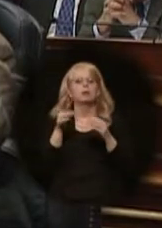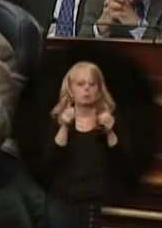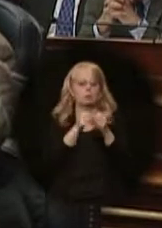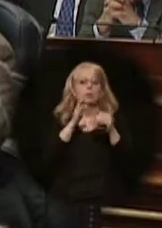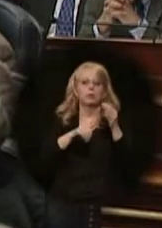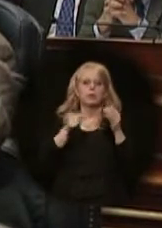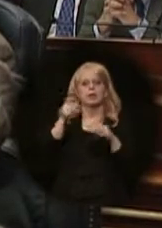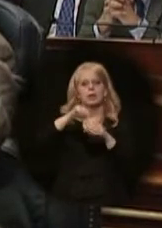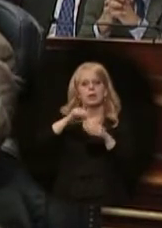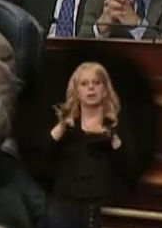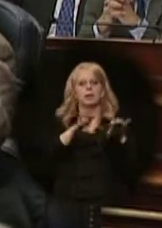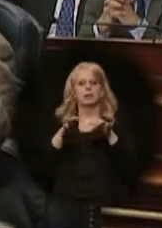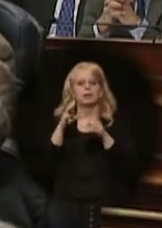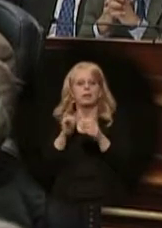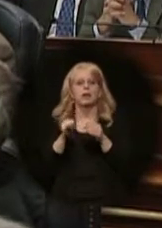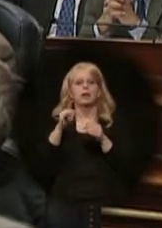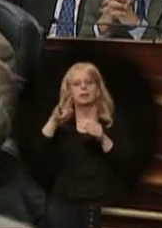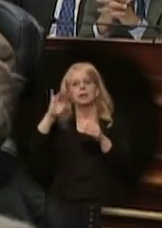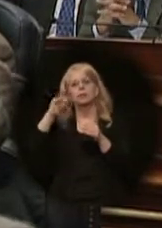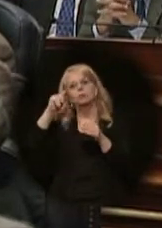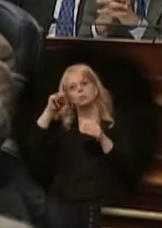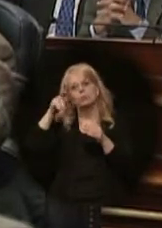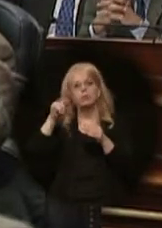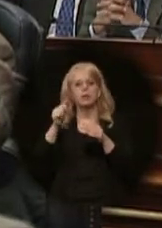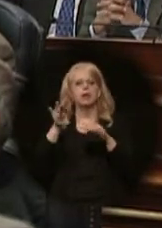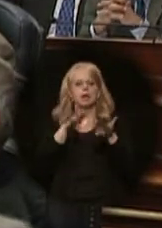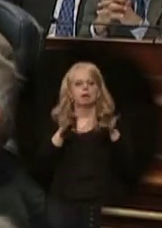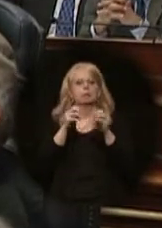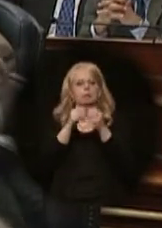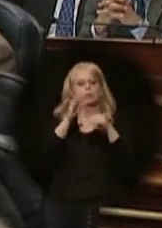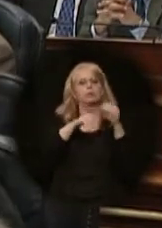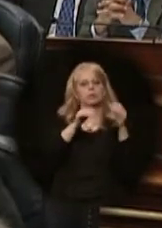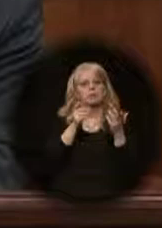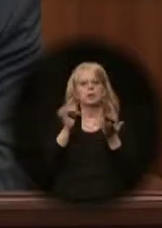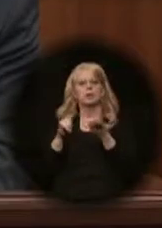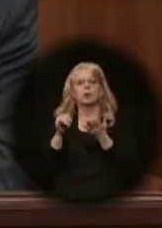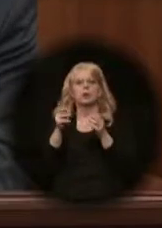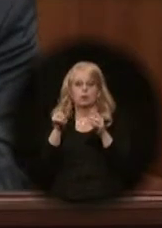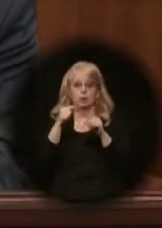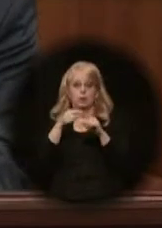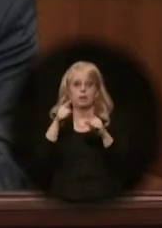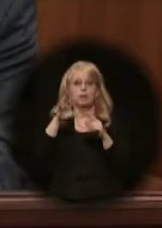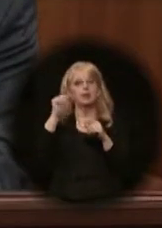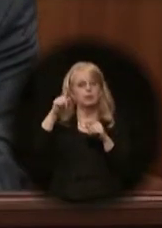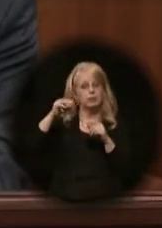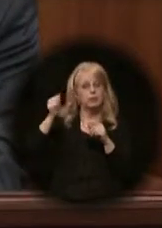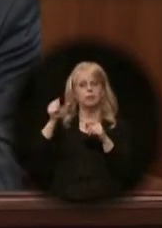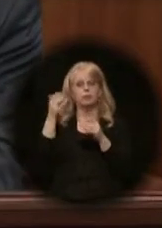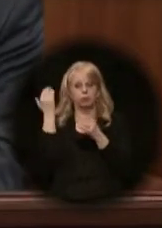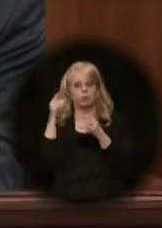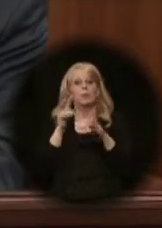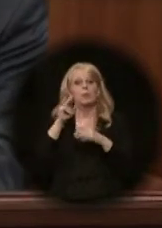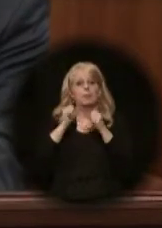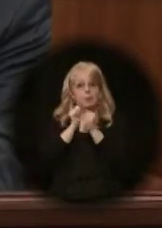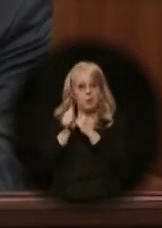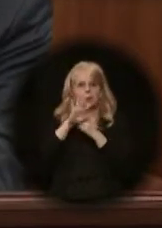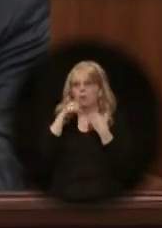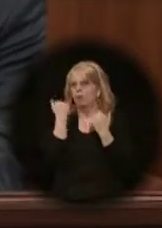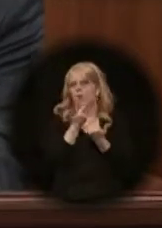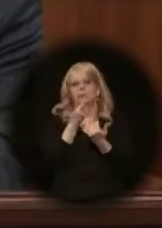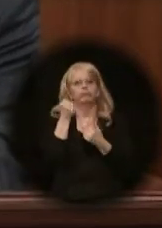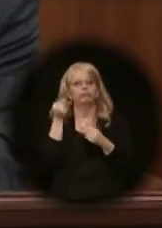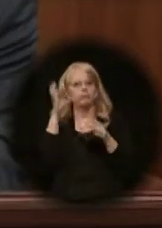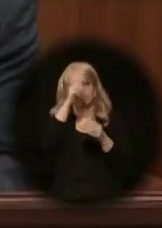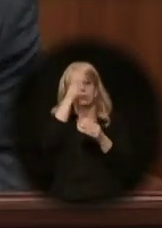or the Alaska Gas Line Inducement Act. When the Stranded Gas Act and AGEA were passed, everyone assumed that in order